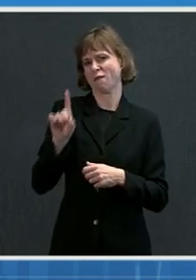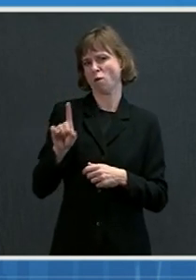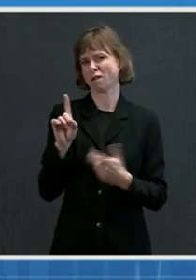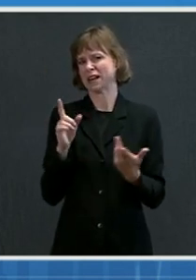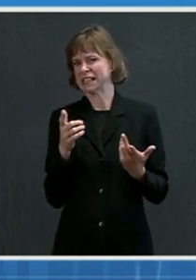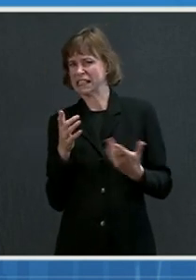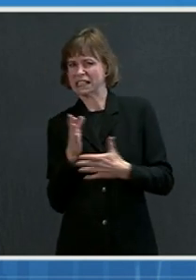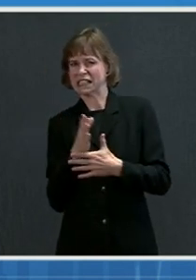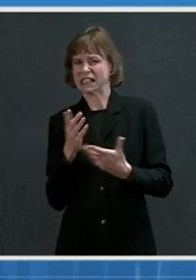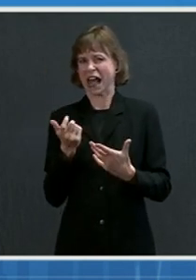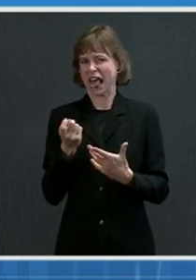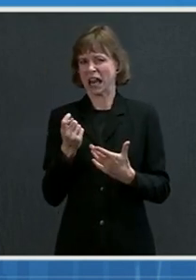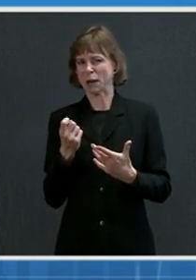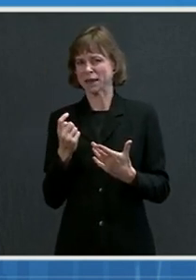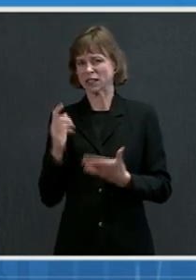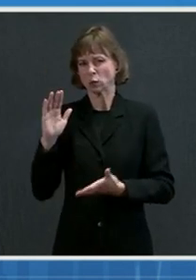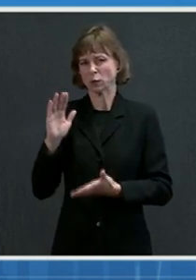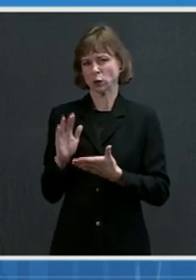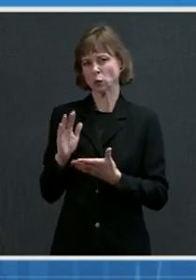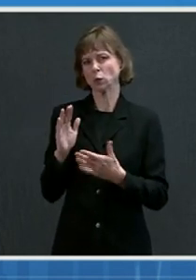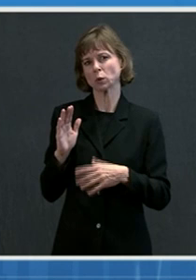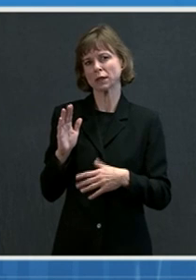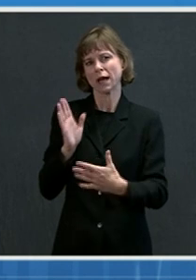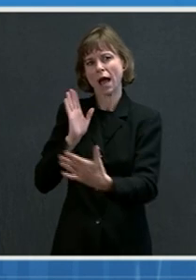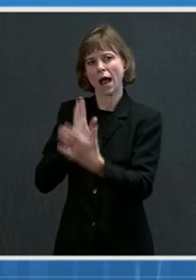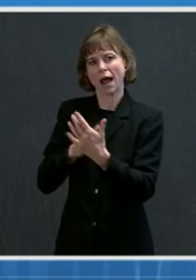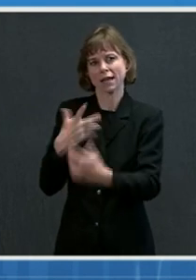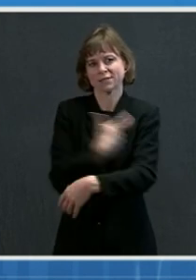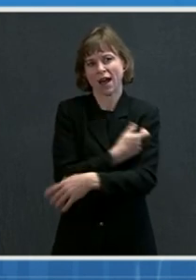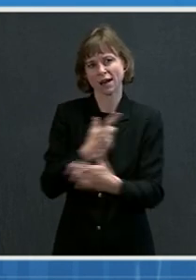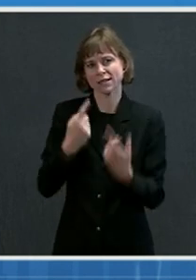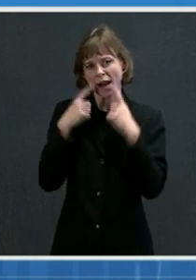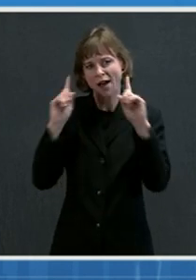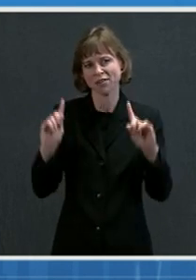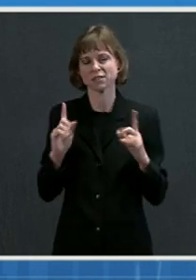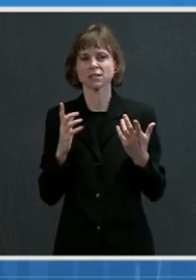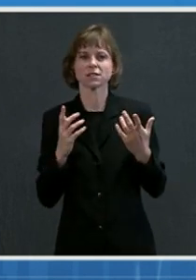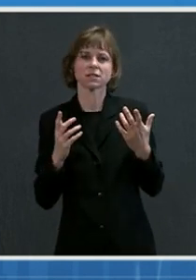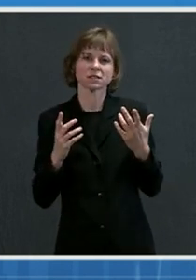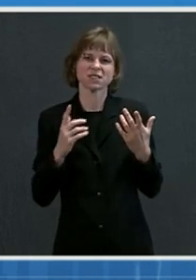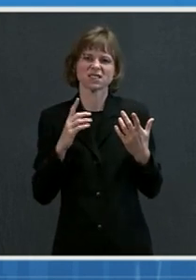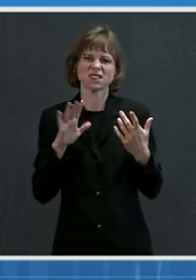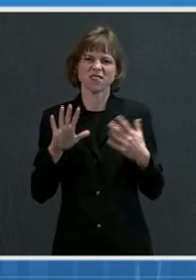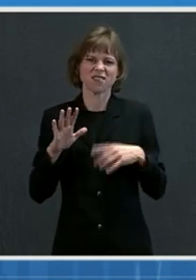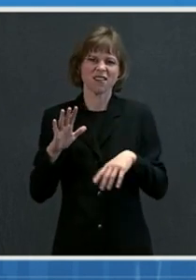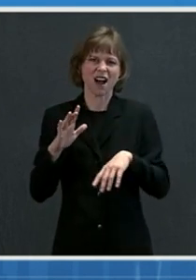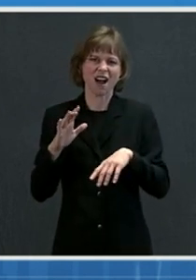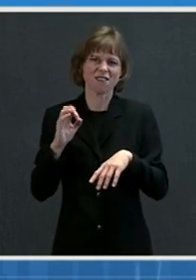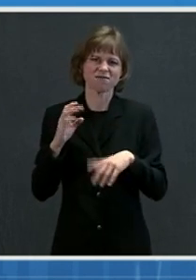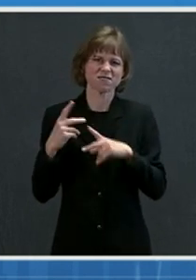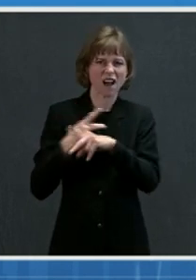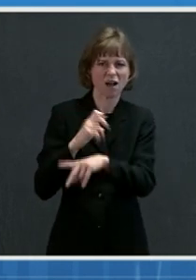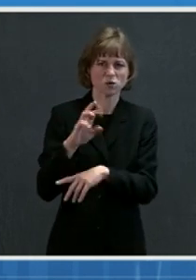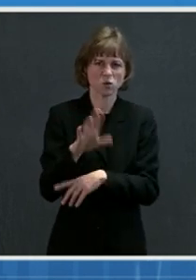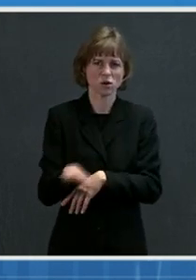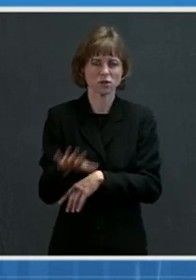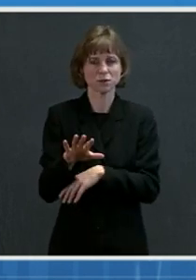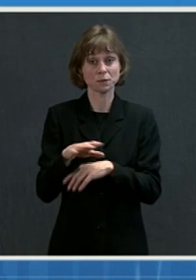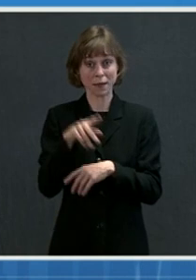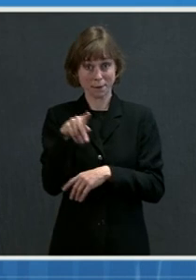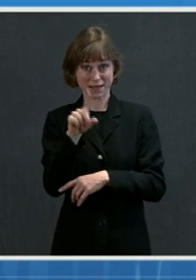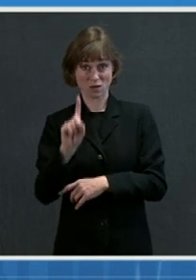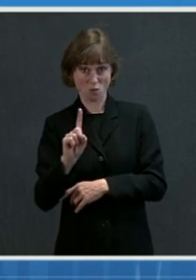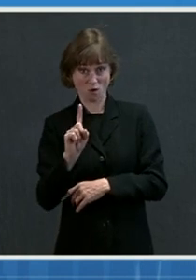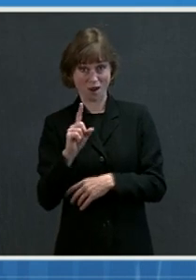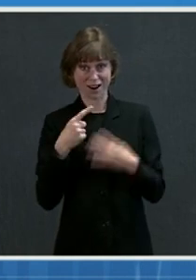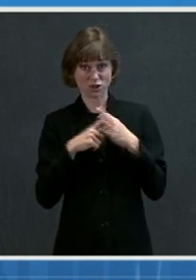to severely reduced vaccine efficacy, about five-fold or so. There's the P1, which originated